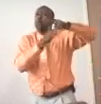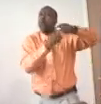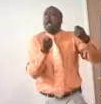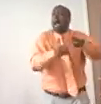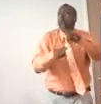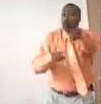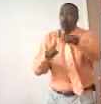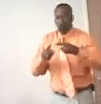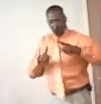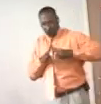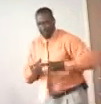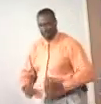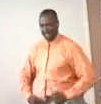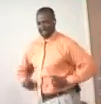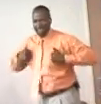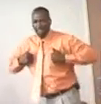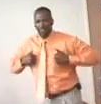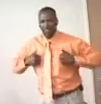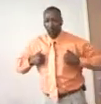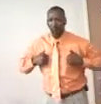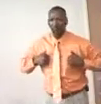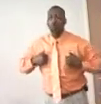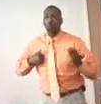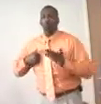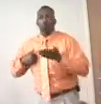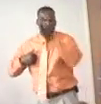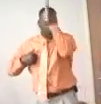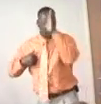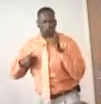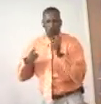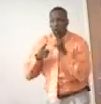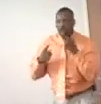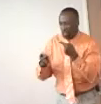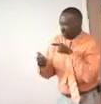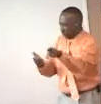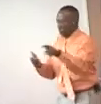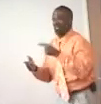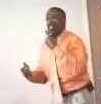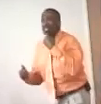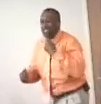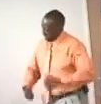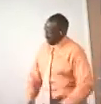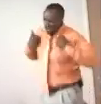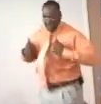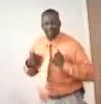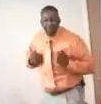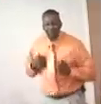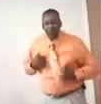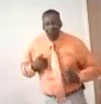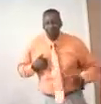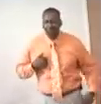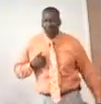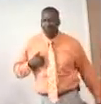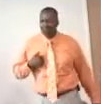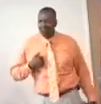points happen is when you start living what the word says. Shout, live it.